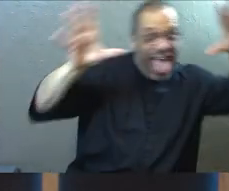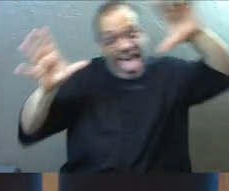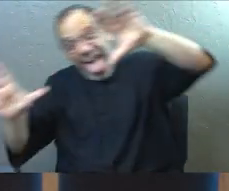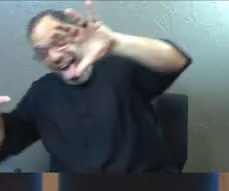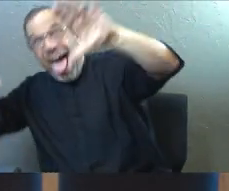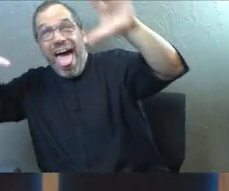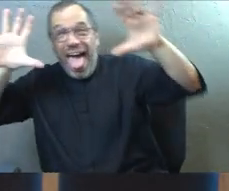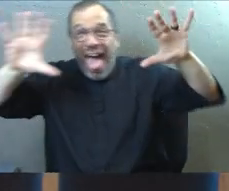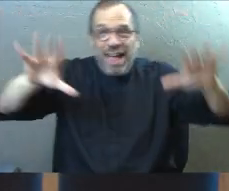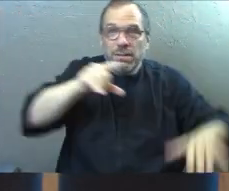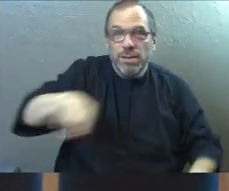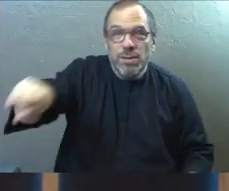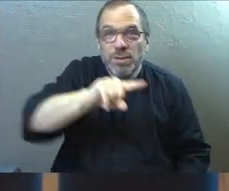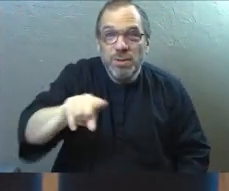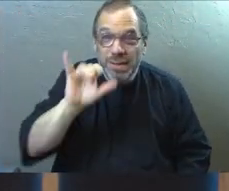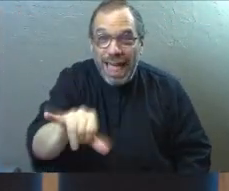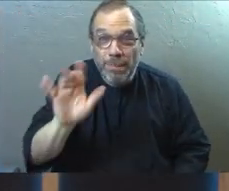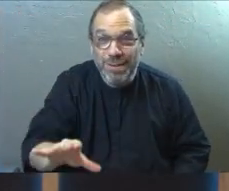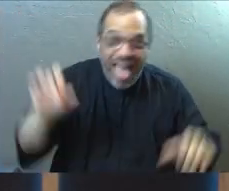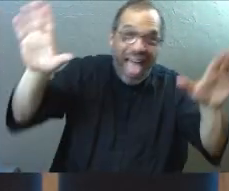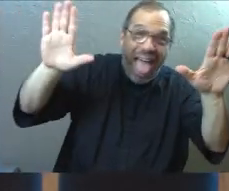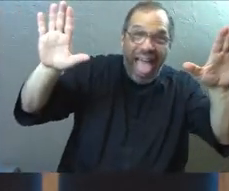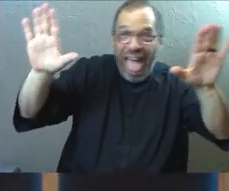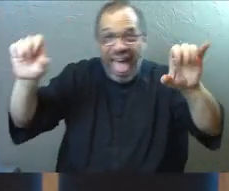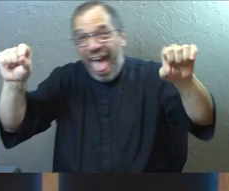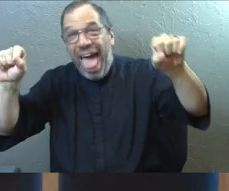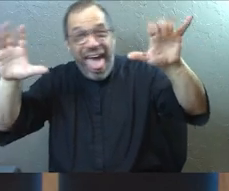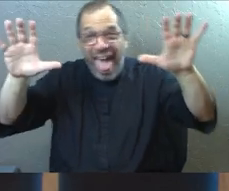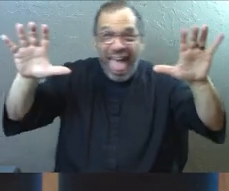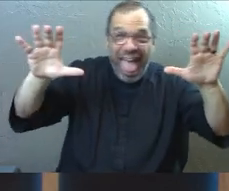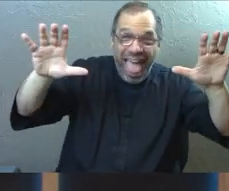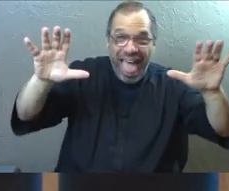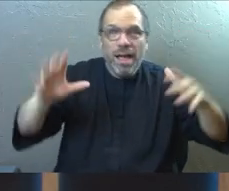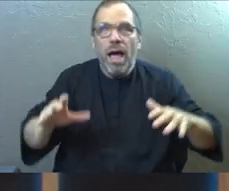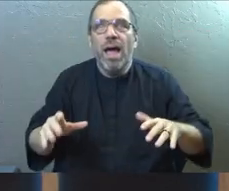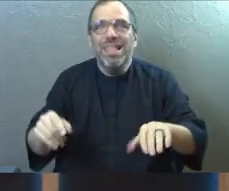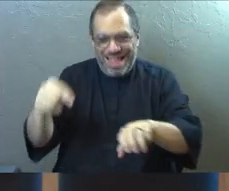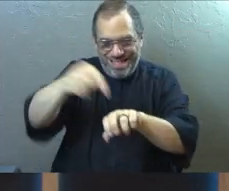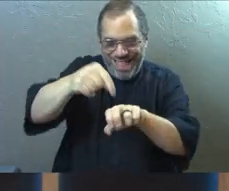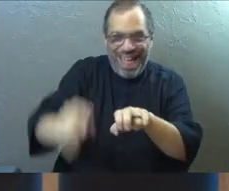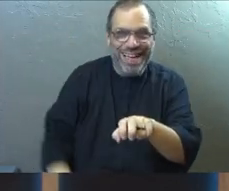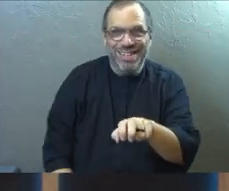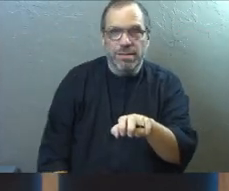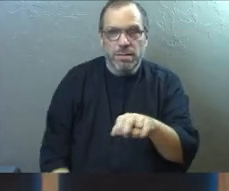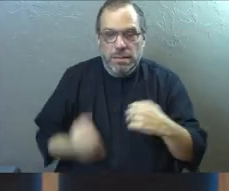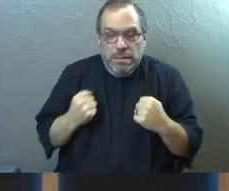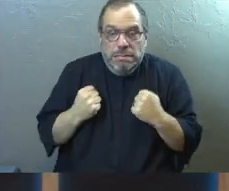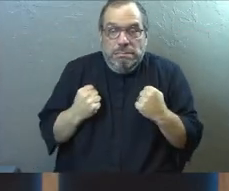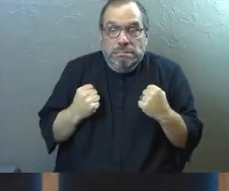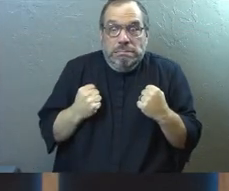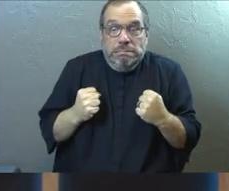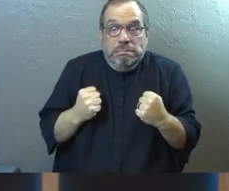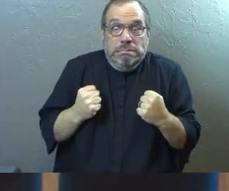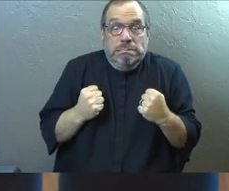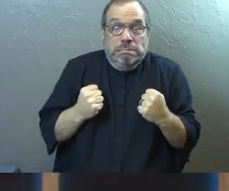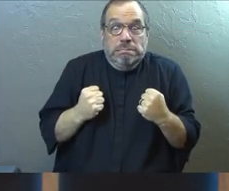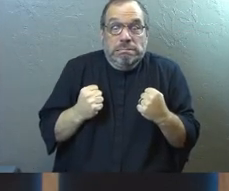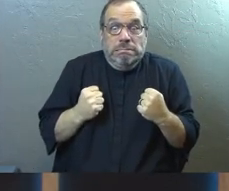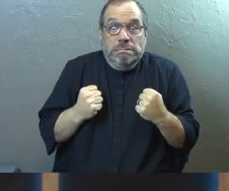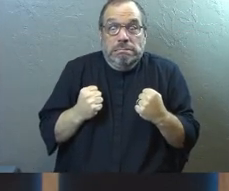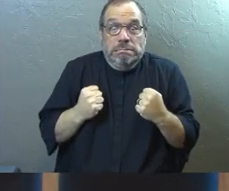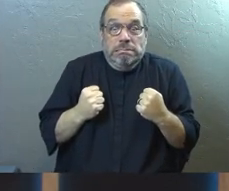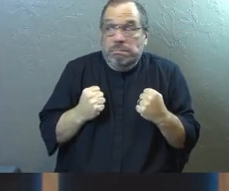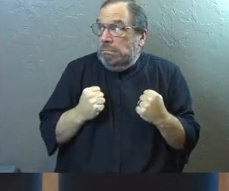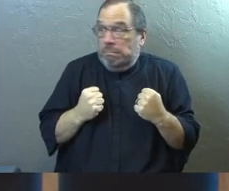this thing and maybe some of you guys are that way about what we're about to head into and the other one there, Little America